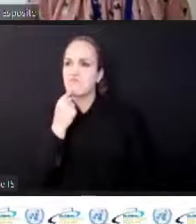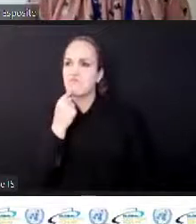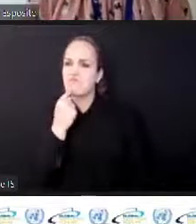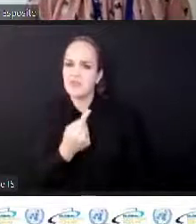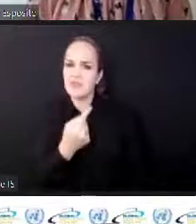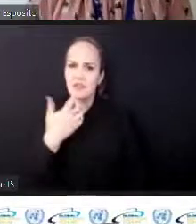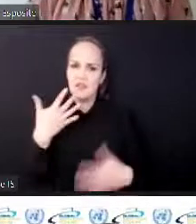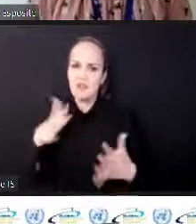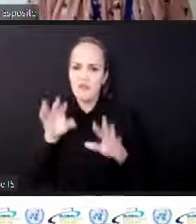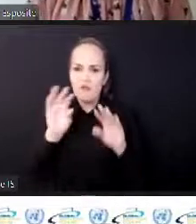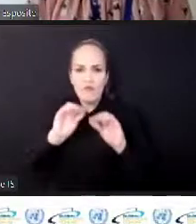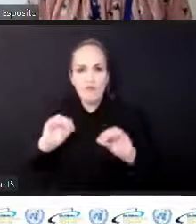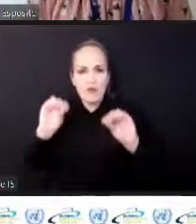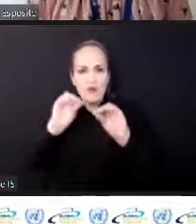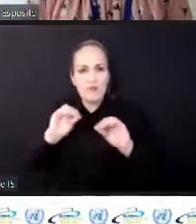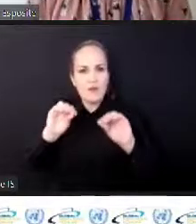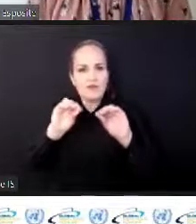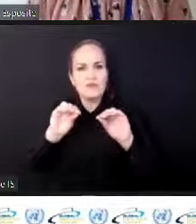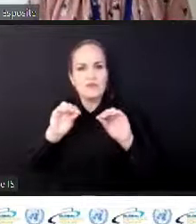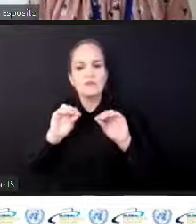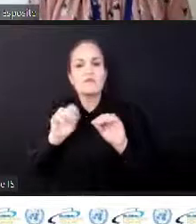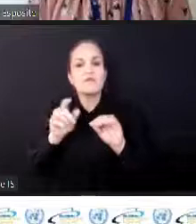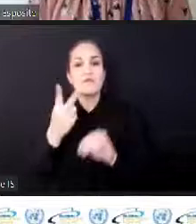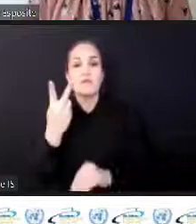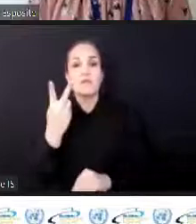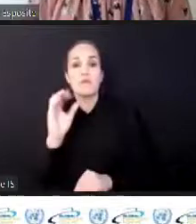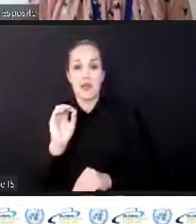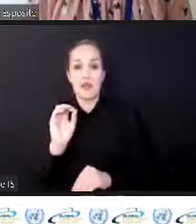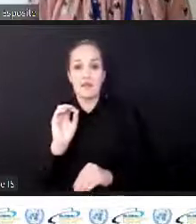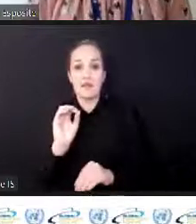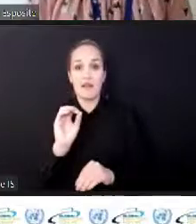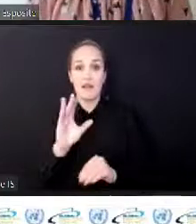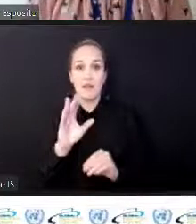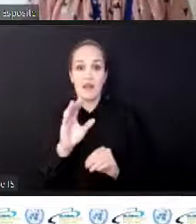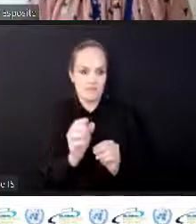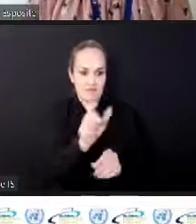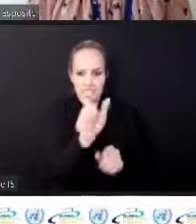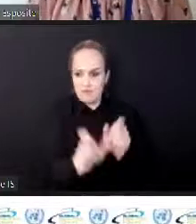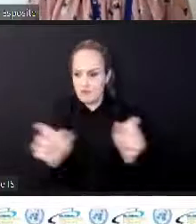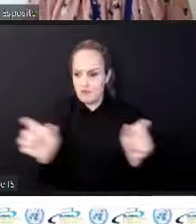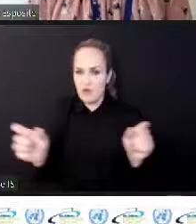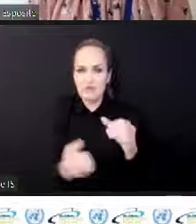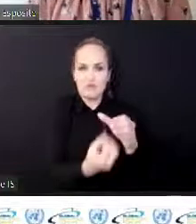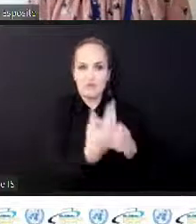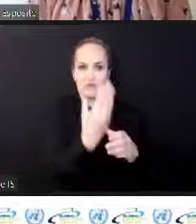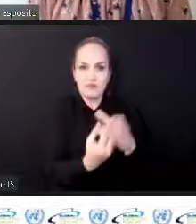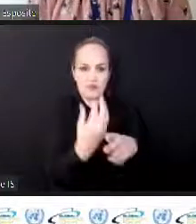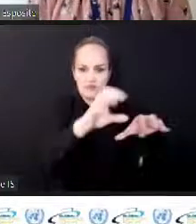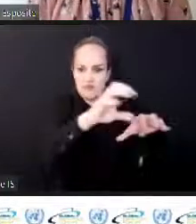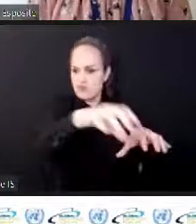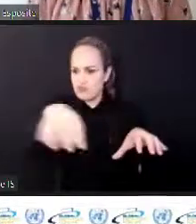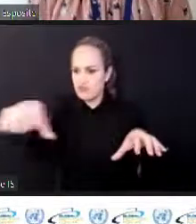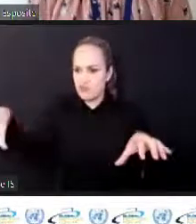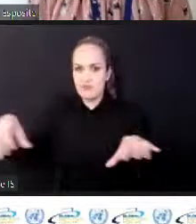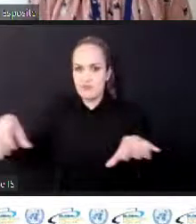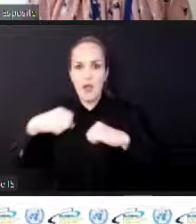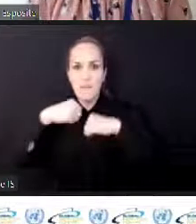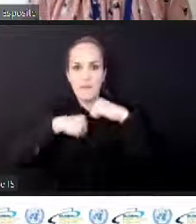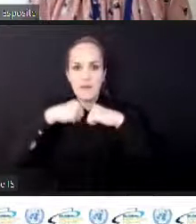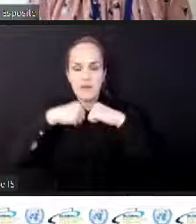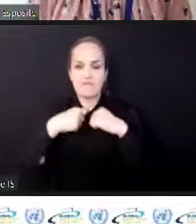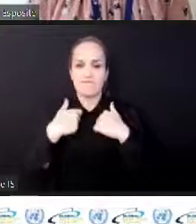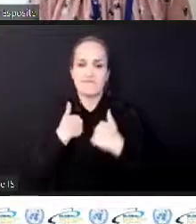totally agree what you say on having more vernacular platforms, vernacular films in Africa, and to